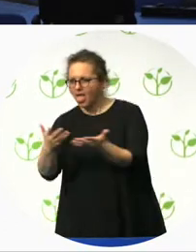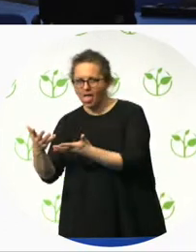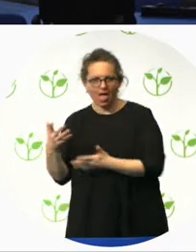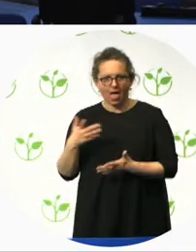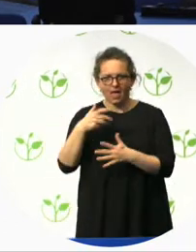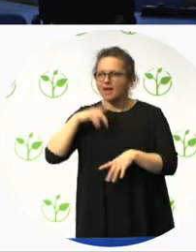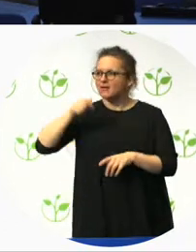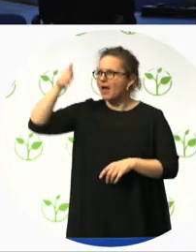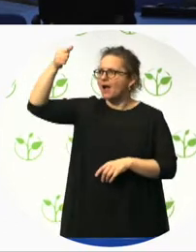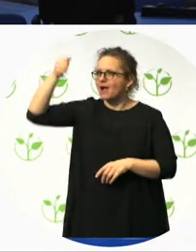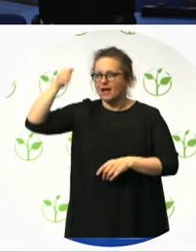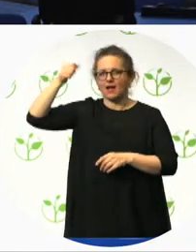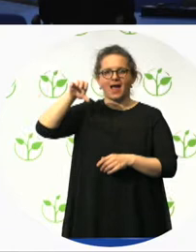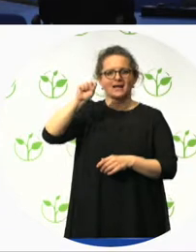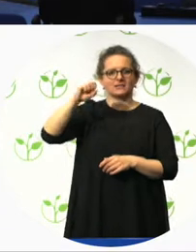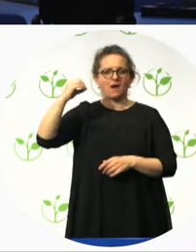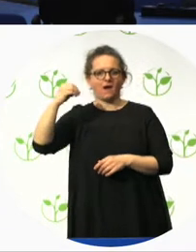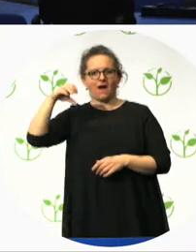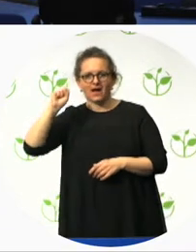concerning that in Spain?